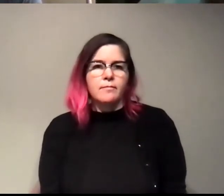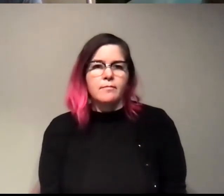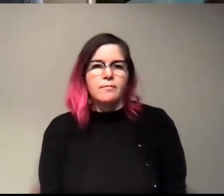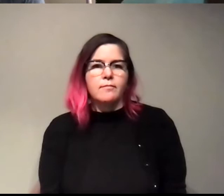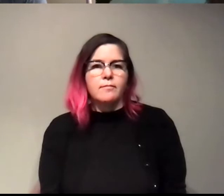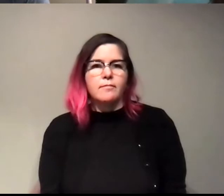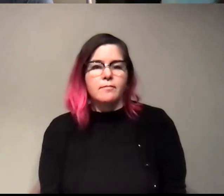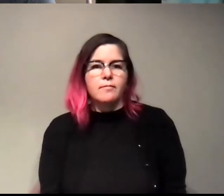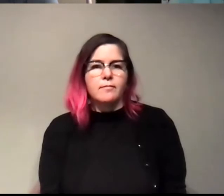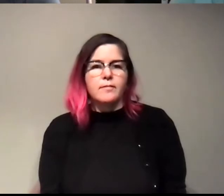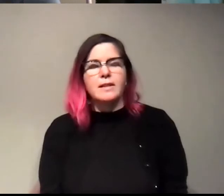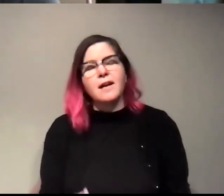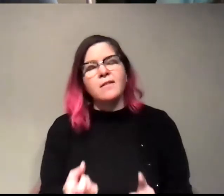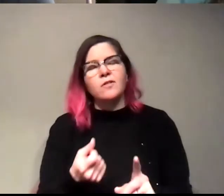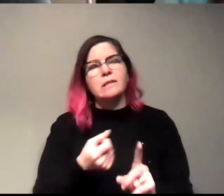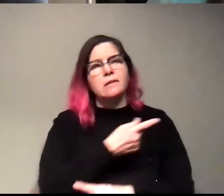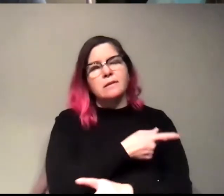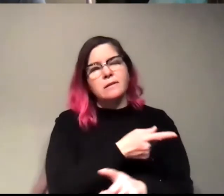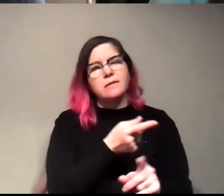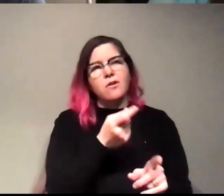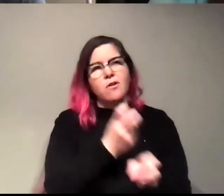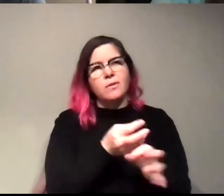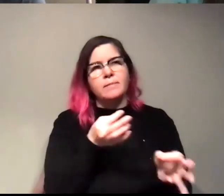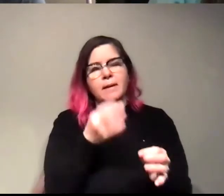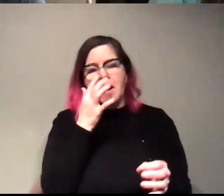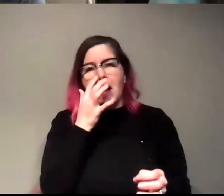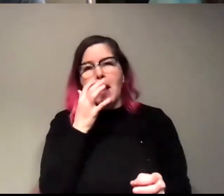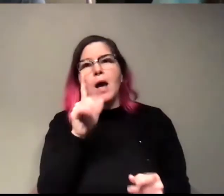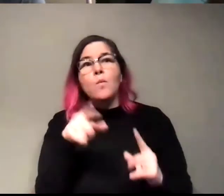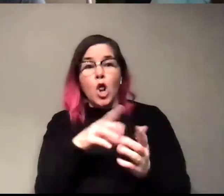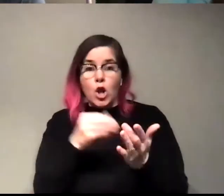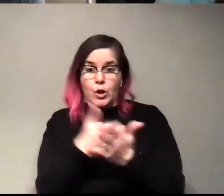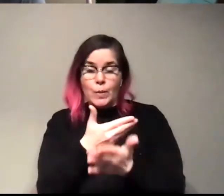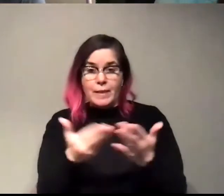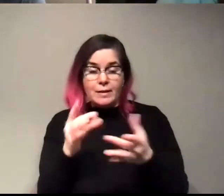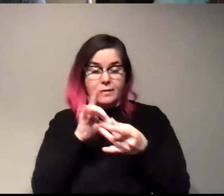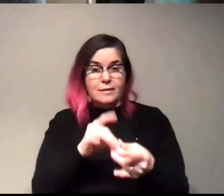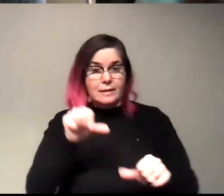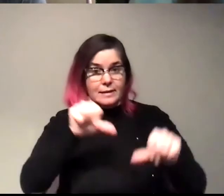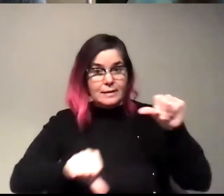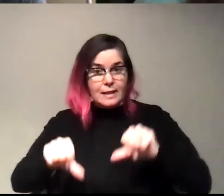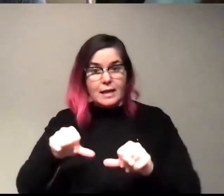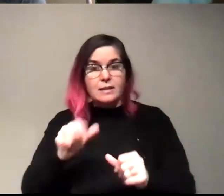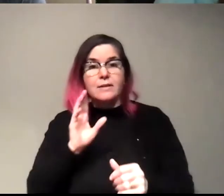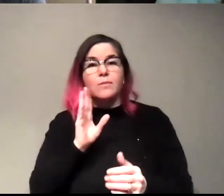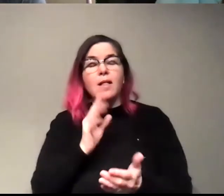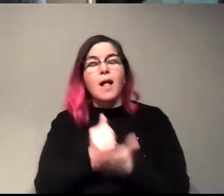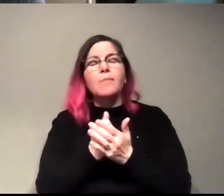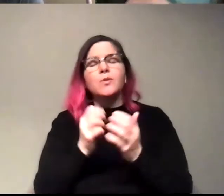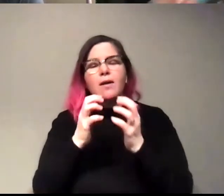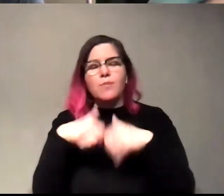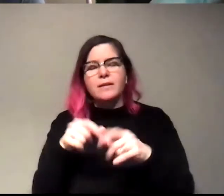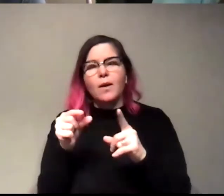the weeds. Yeah. When, um, when you're like learning new things about science, it can help to break the word down. So